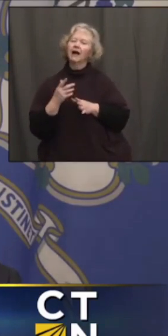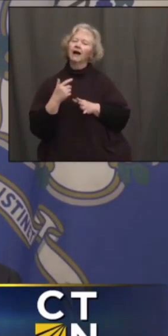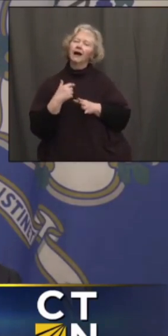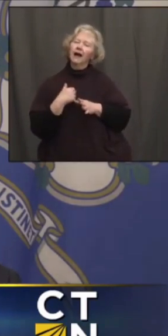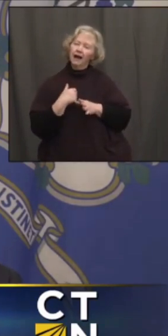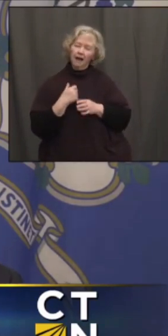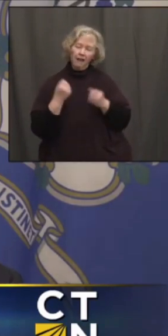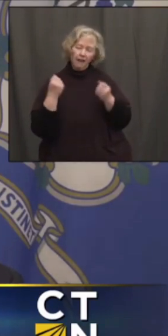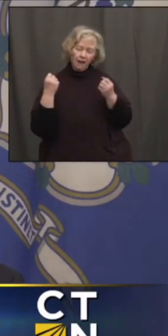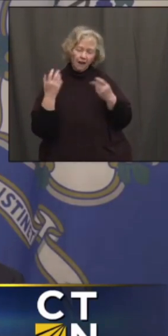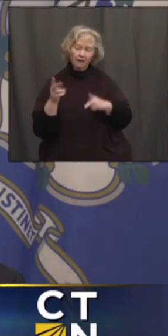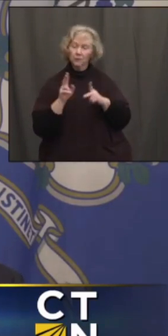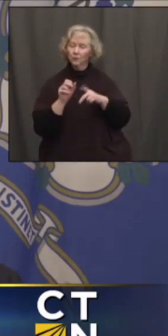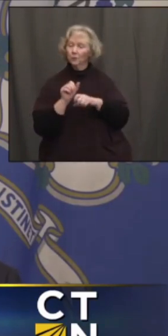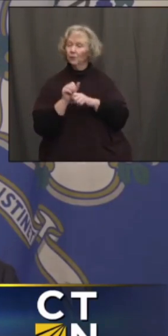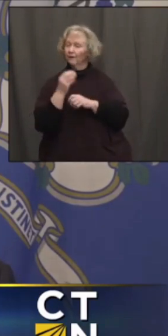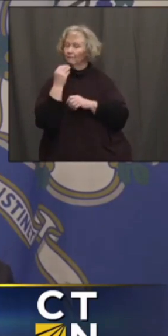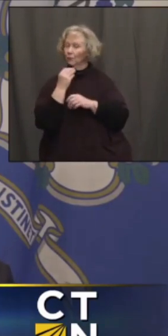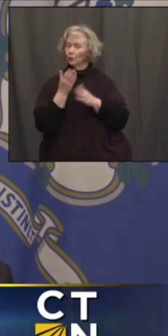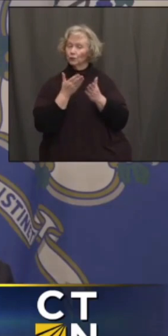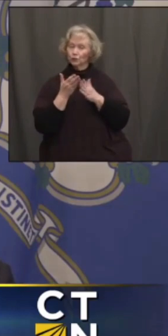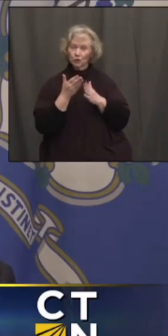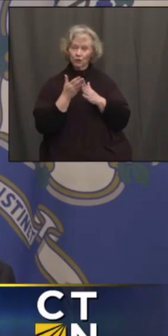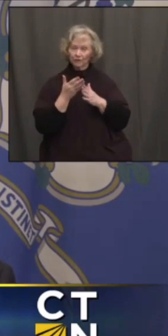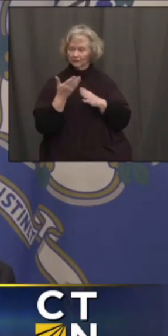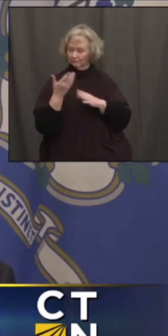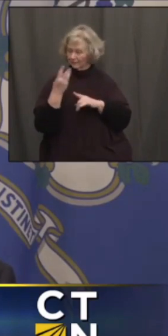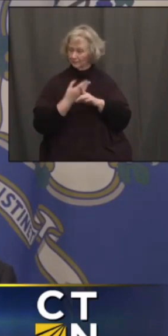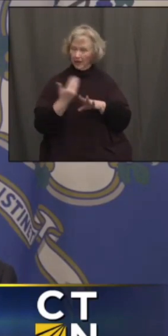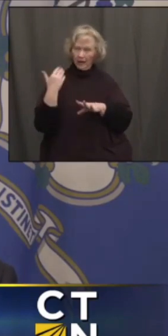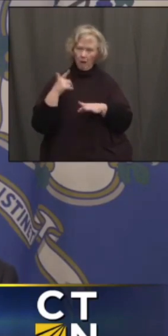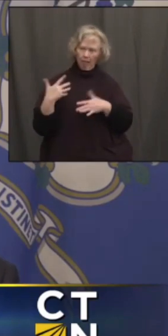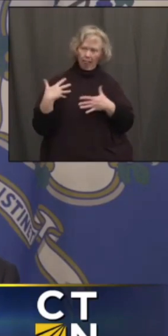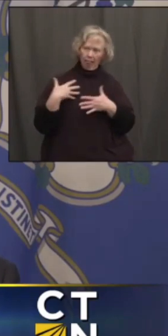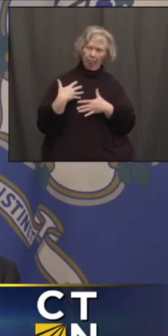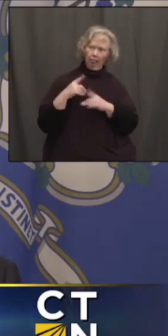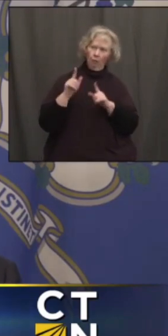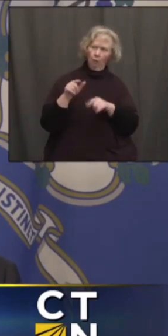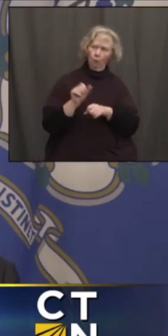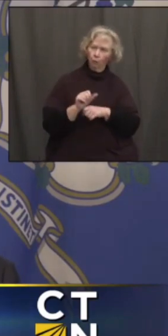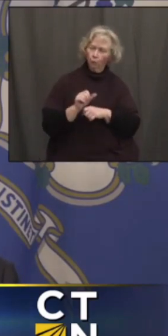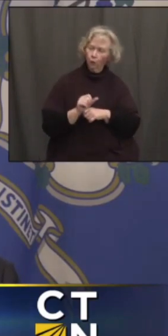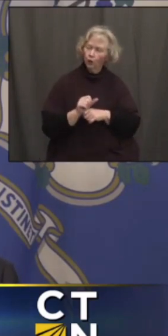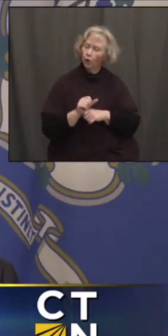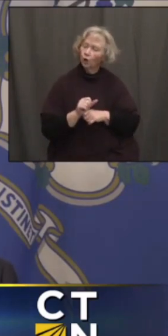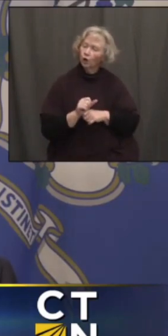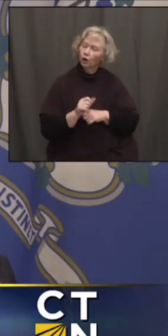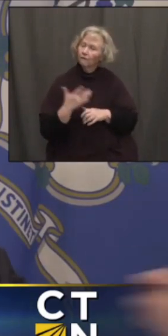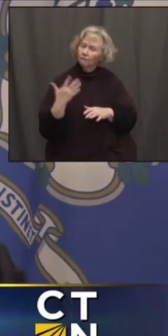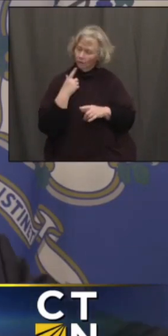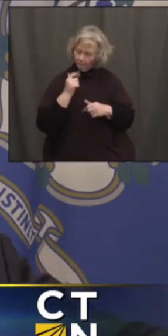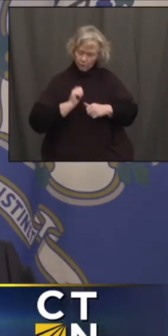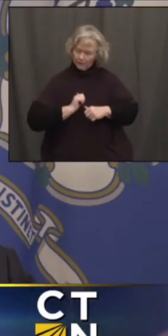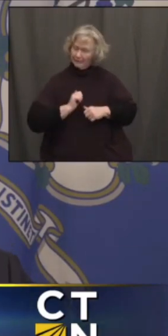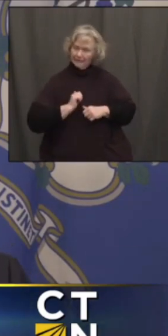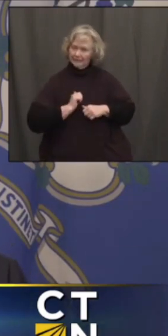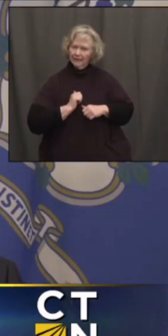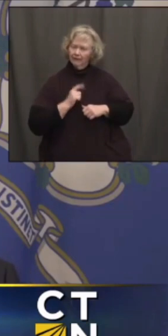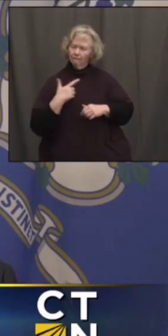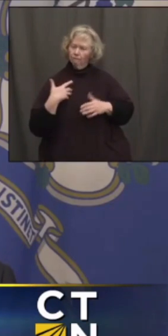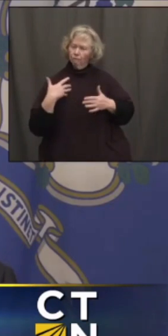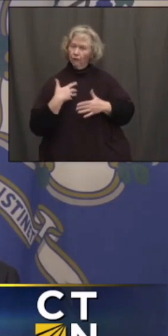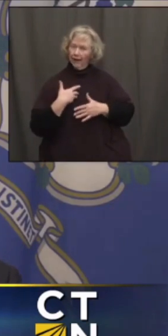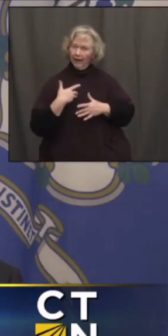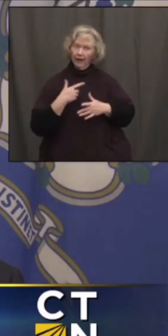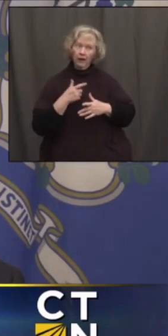a lot of food service workers six months ago that were anxious about going to work. Not that they were anxious about themselves, but they're anxious because they were